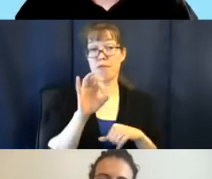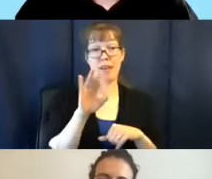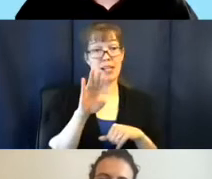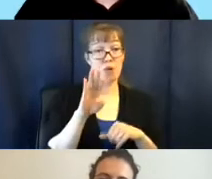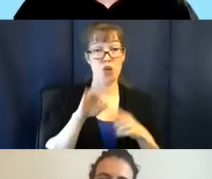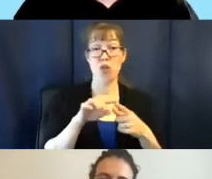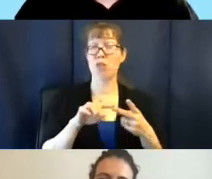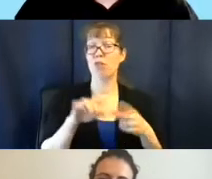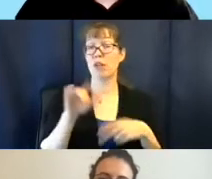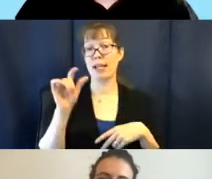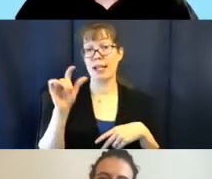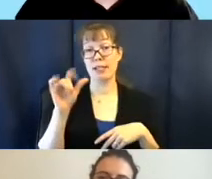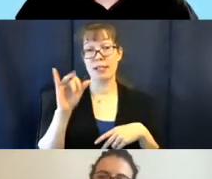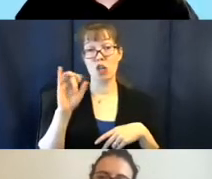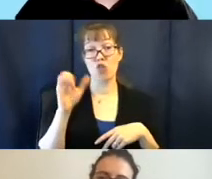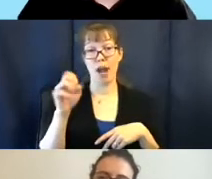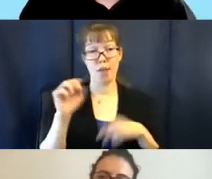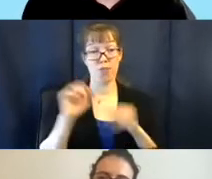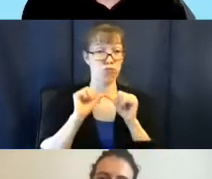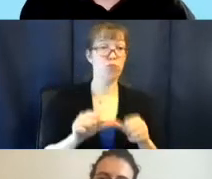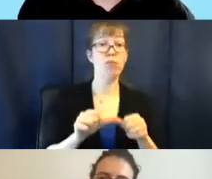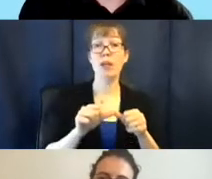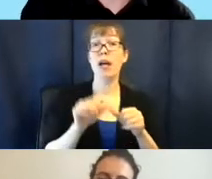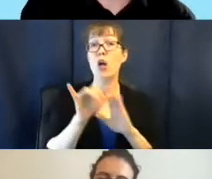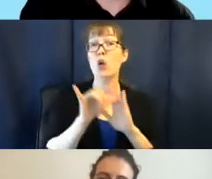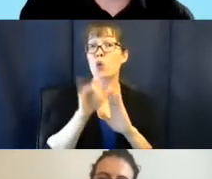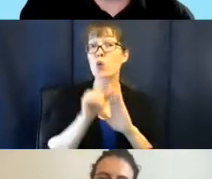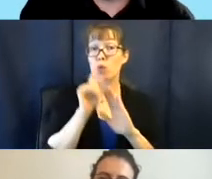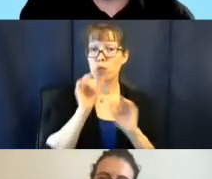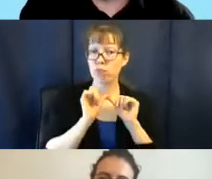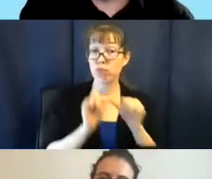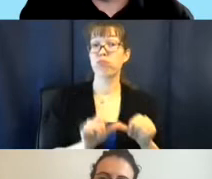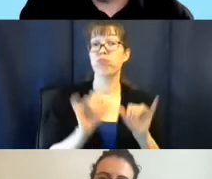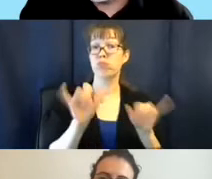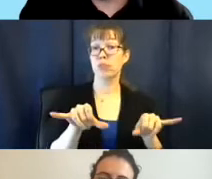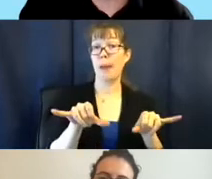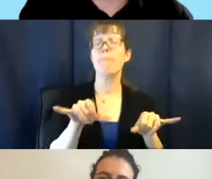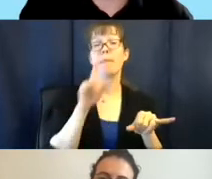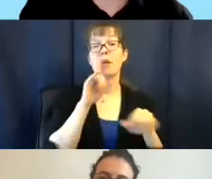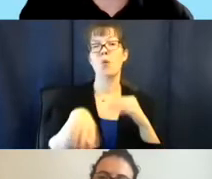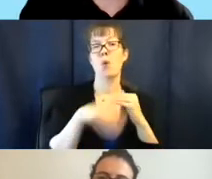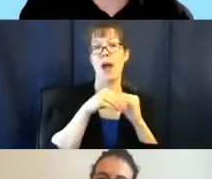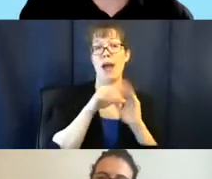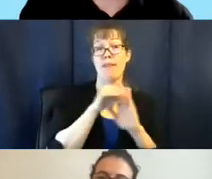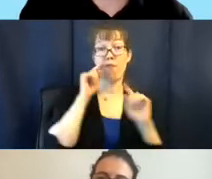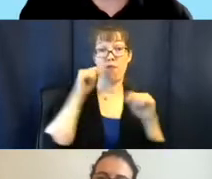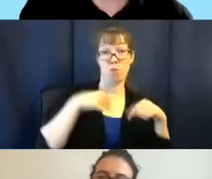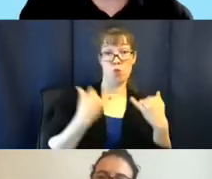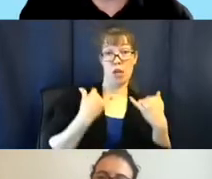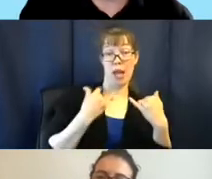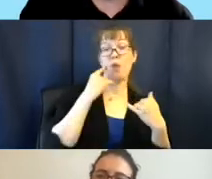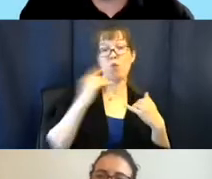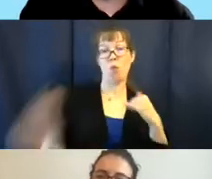and our YouTube channel is going to remain there. In fact, we'll add the video from this experience, this